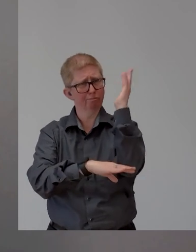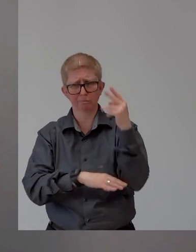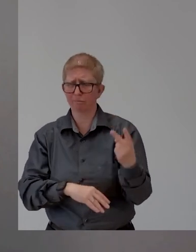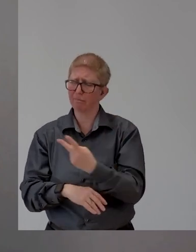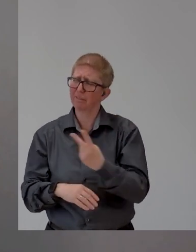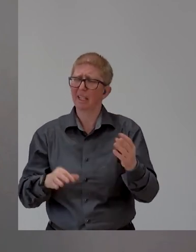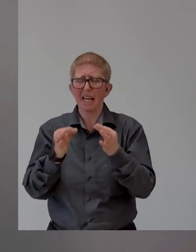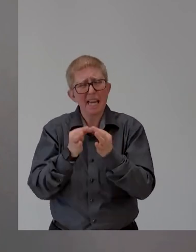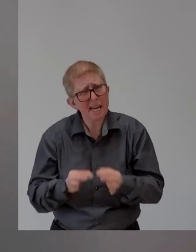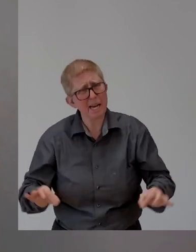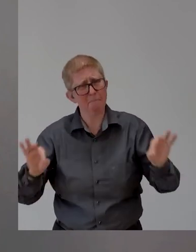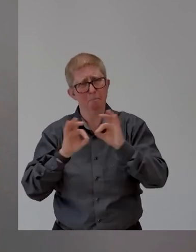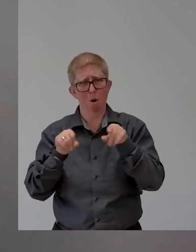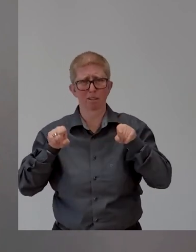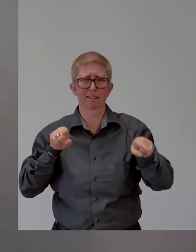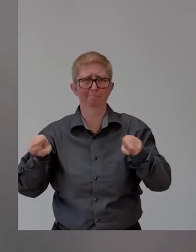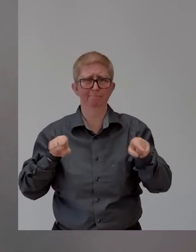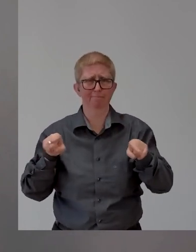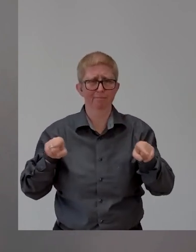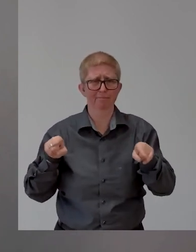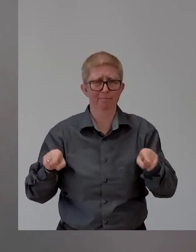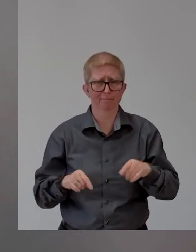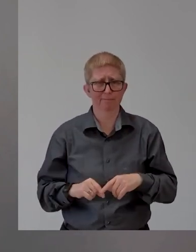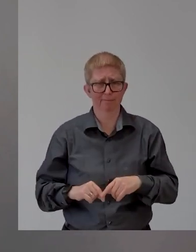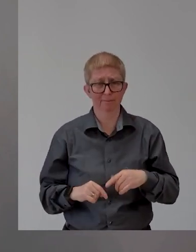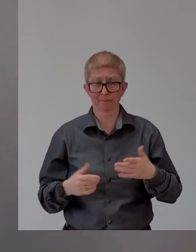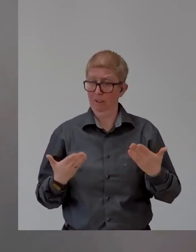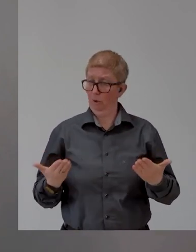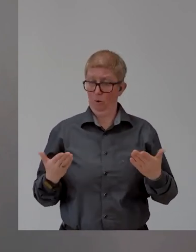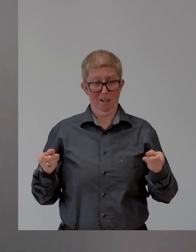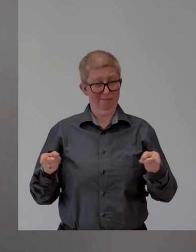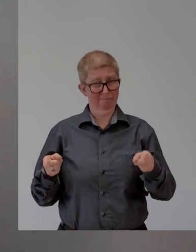and again, particularly in these two conversations from both of those leaders is fear.